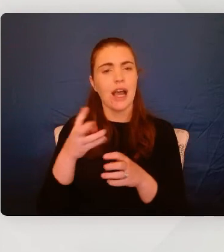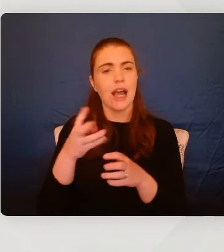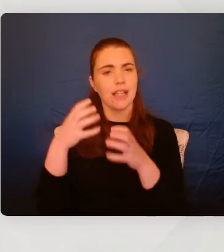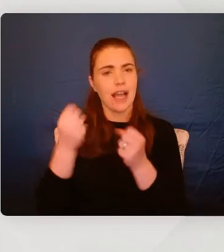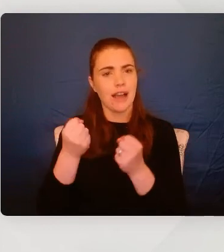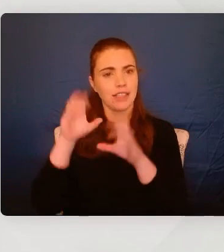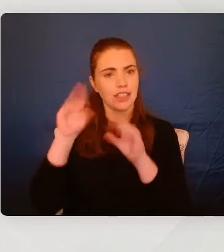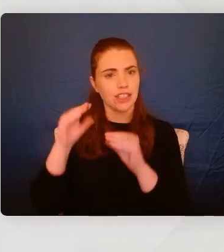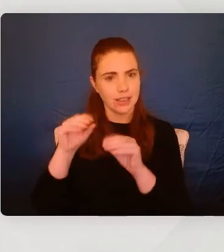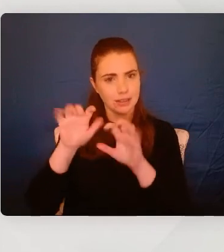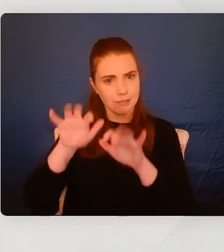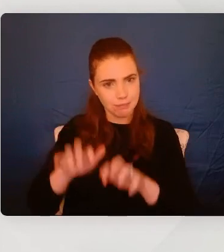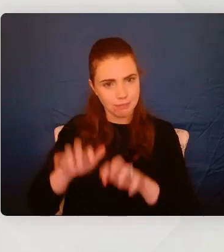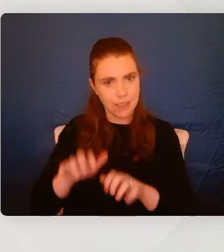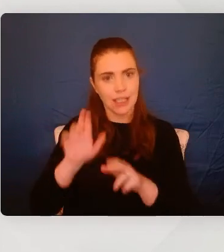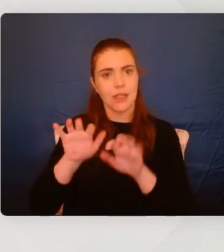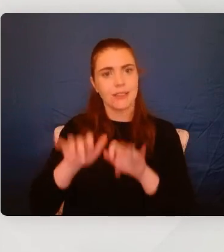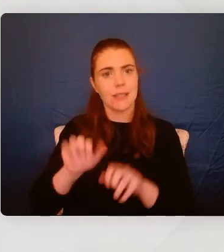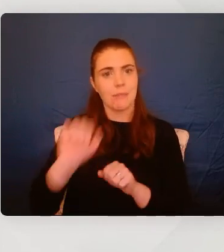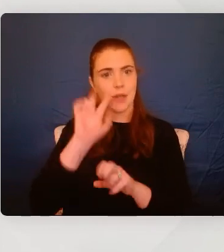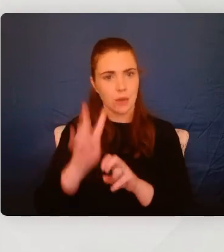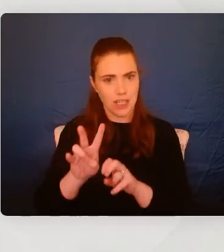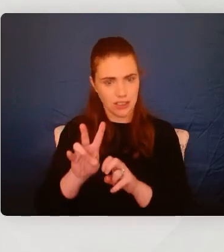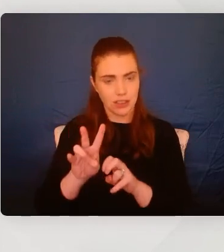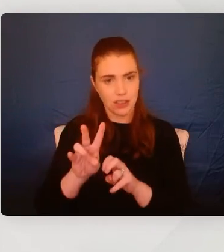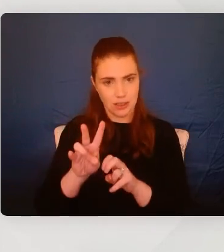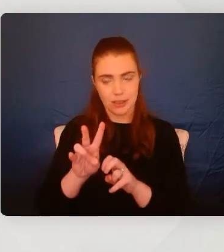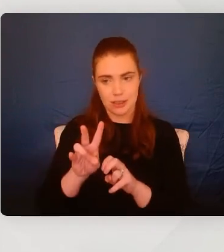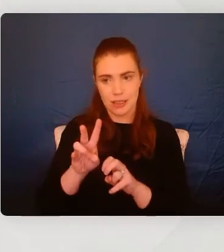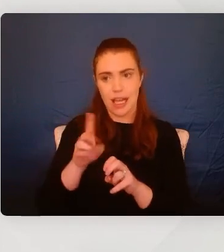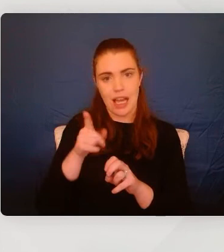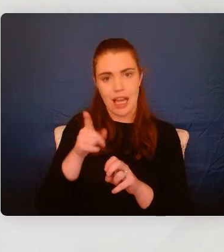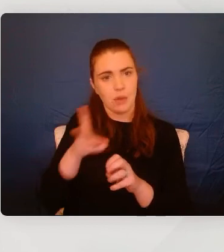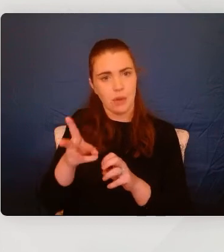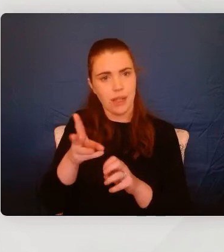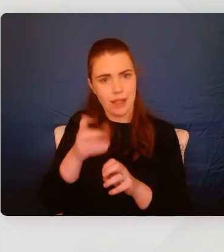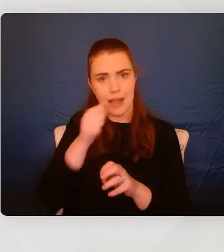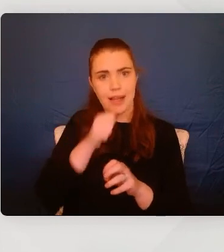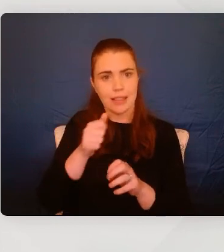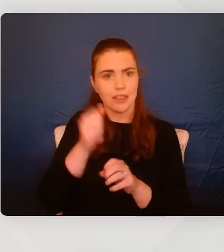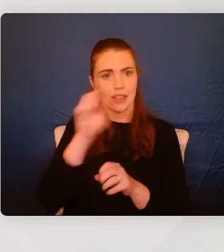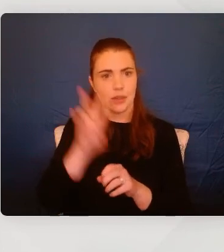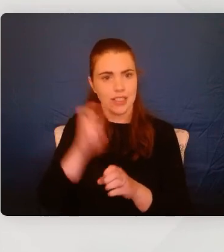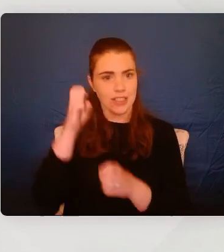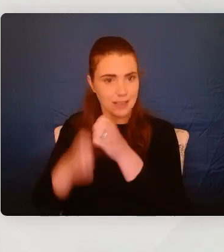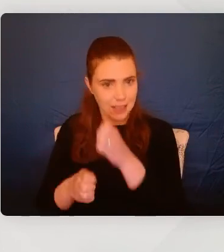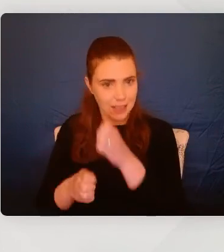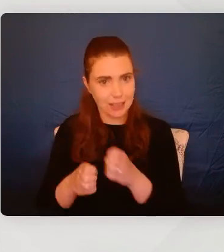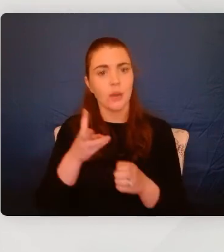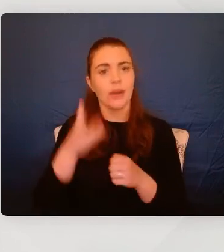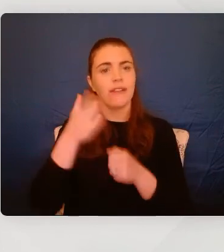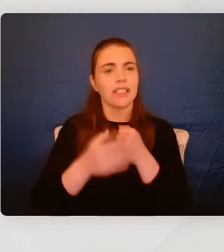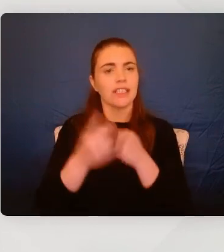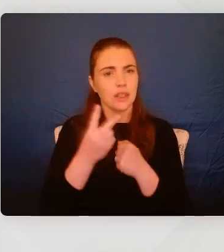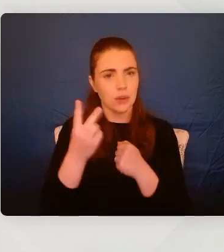questions at the end. We'll be finished at two. So enjoy. And as I said,